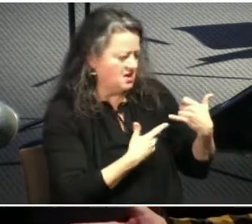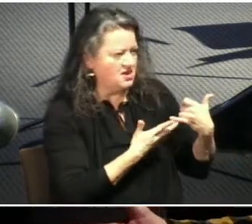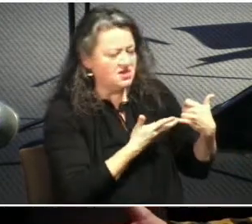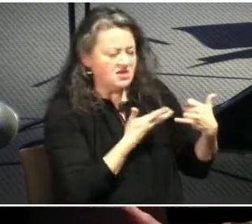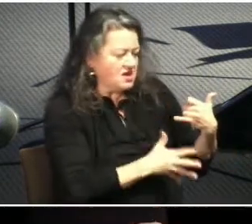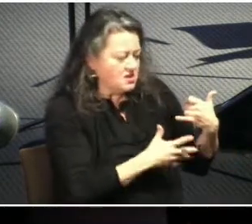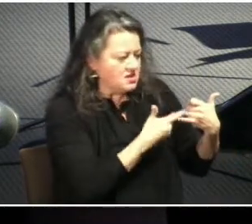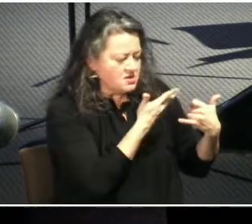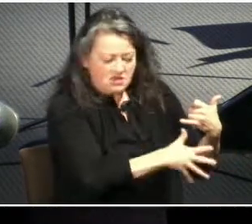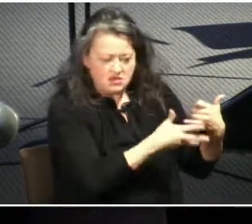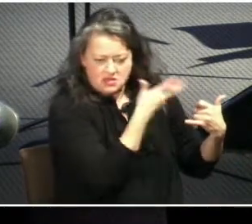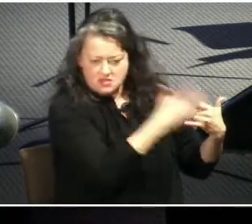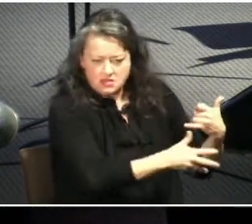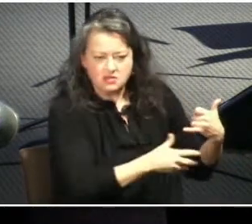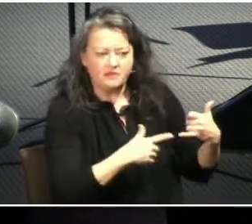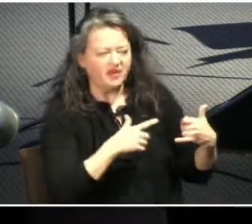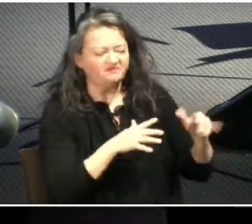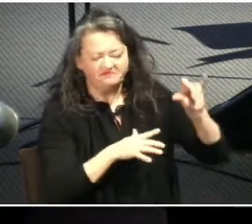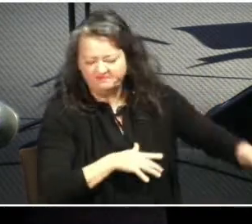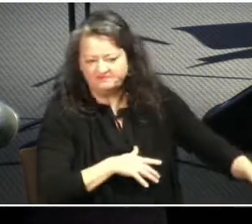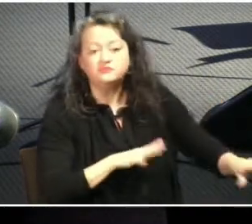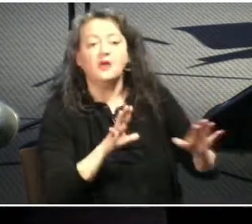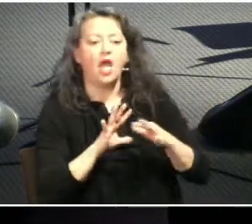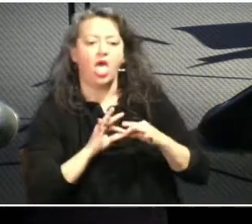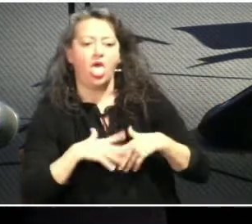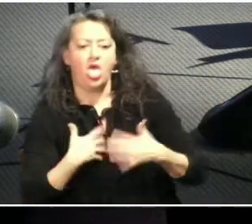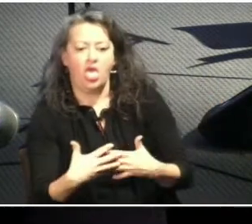things to do and hung up on her.